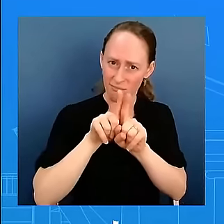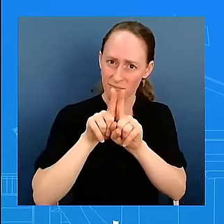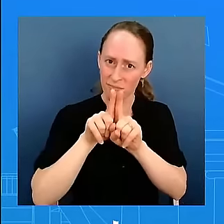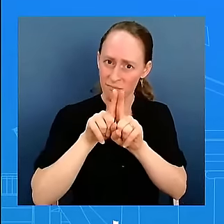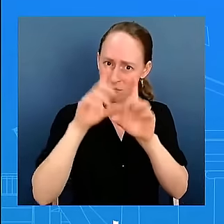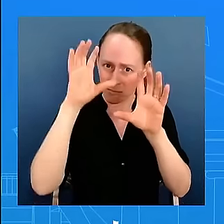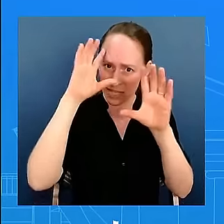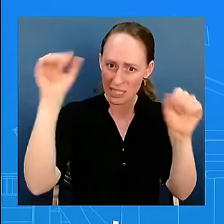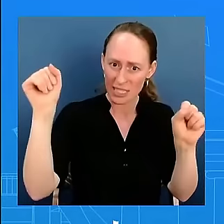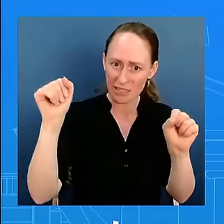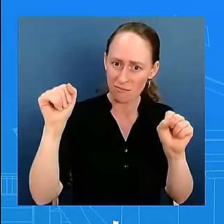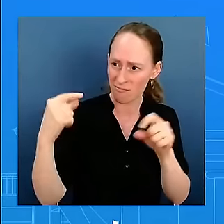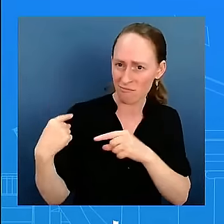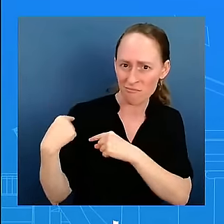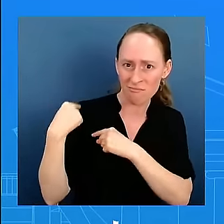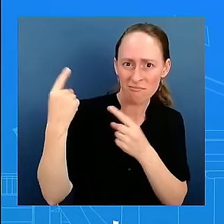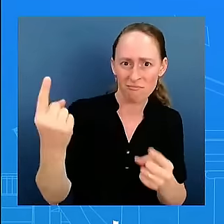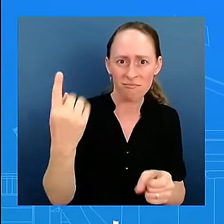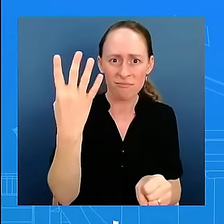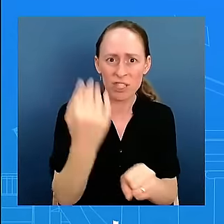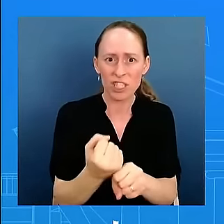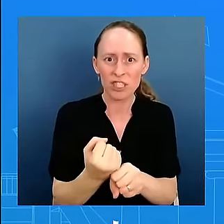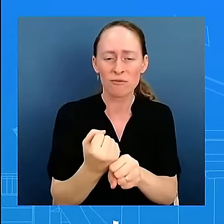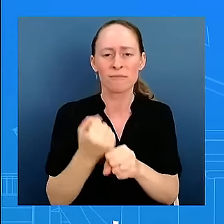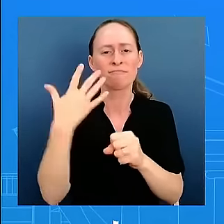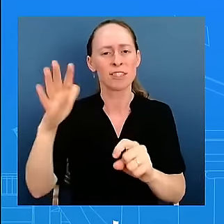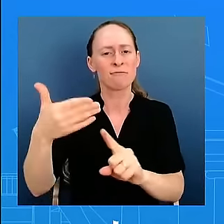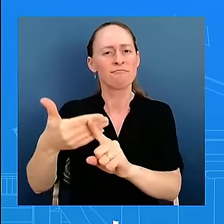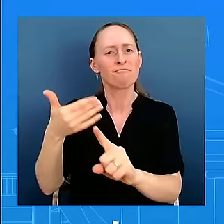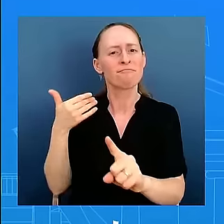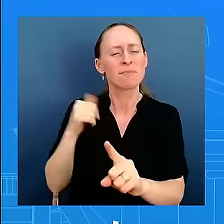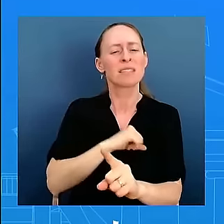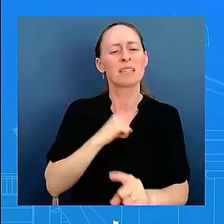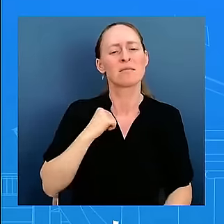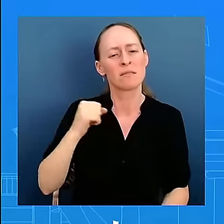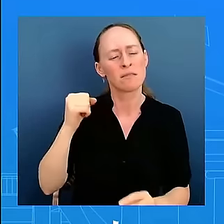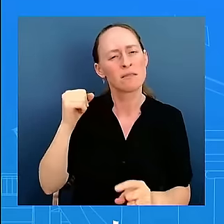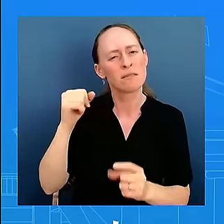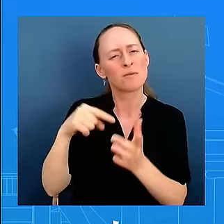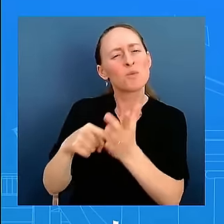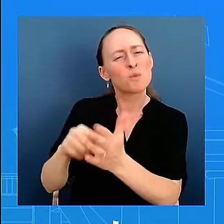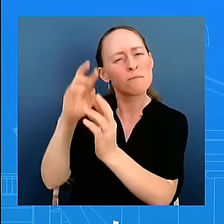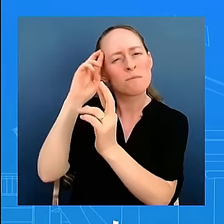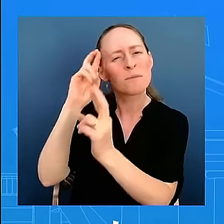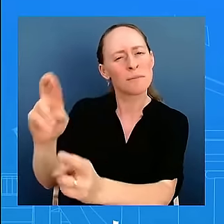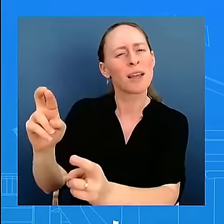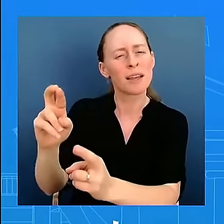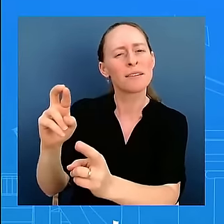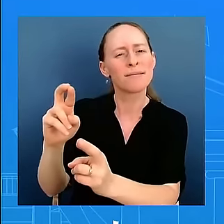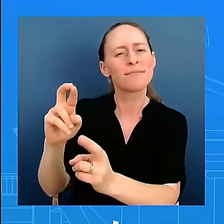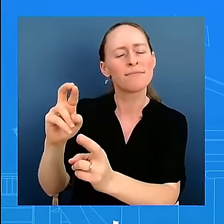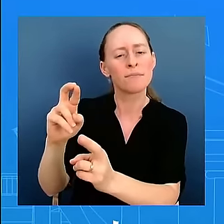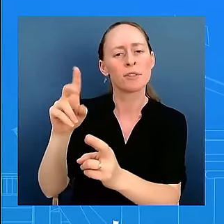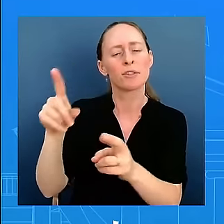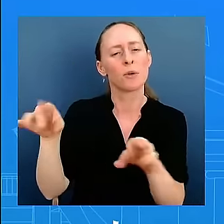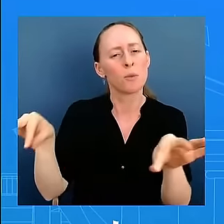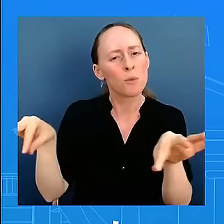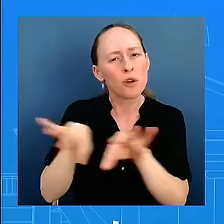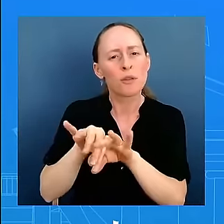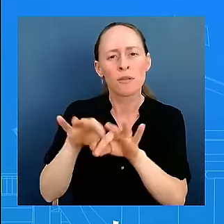senator and has been a critical partner in getting the economy